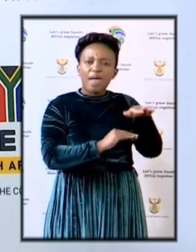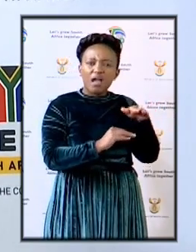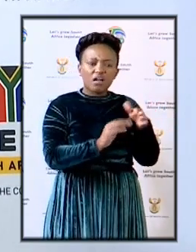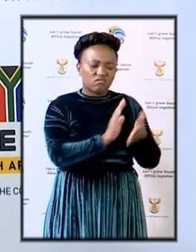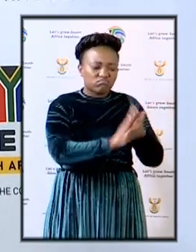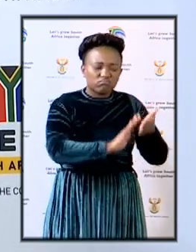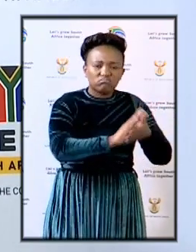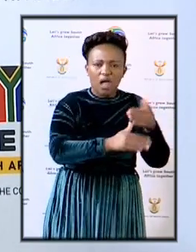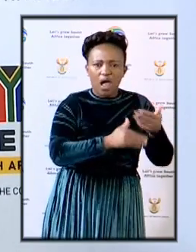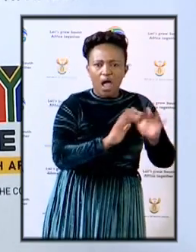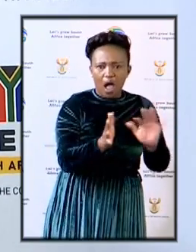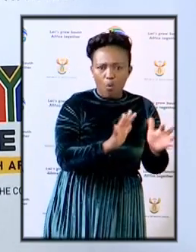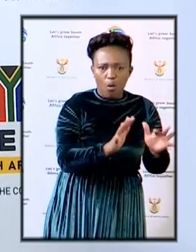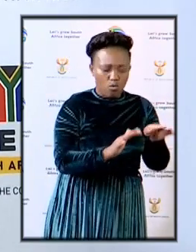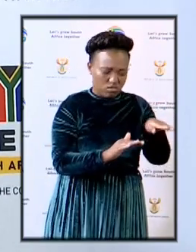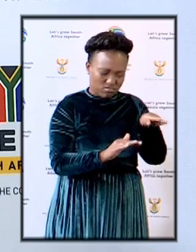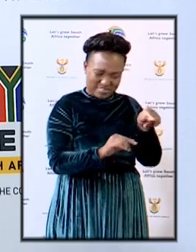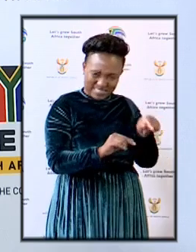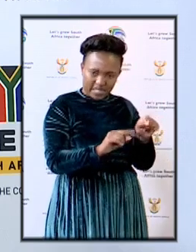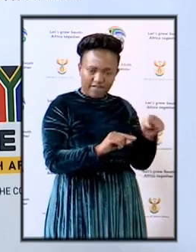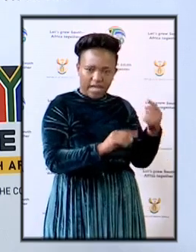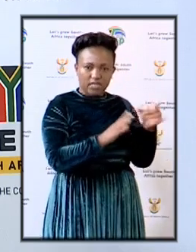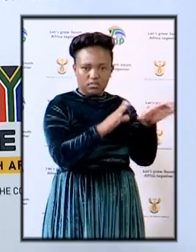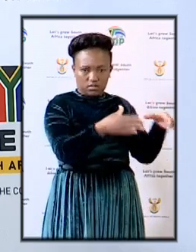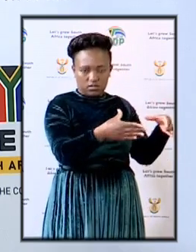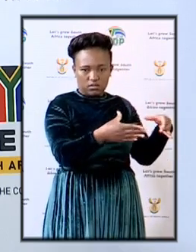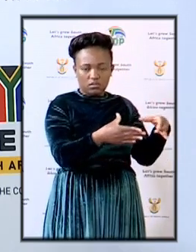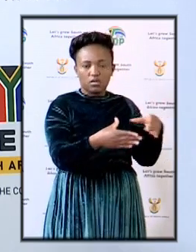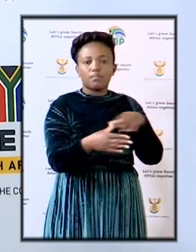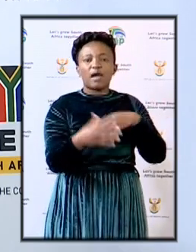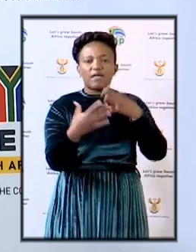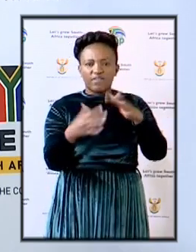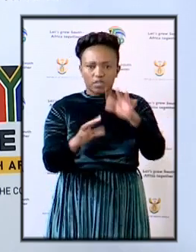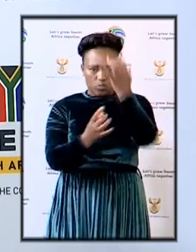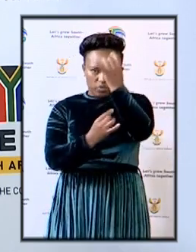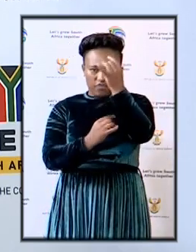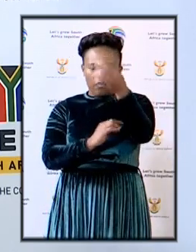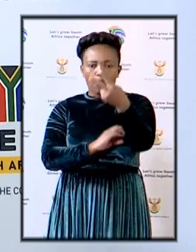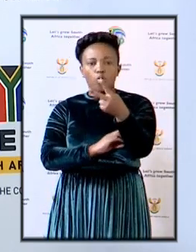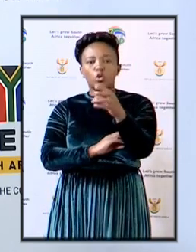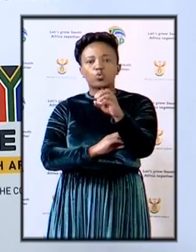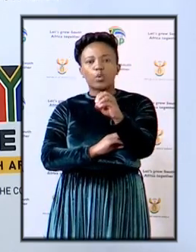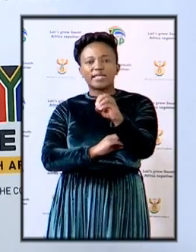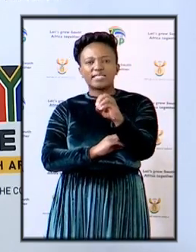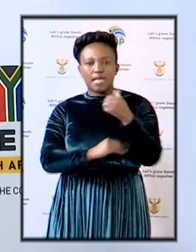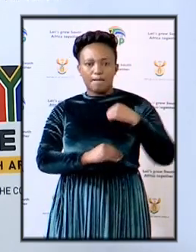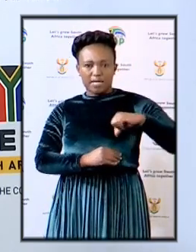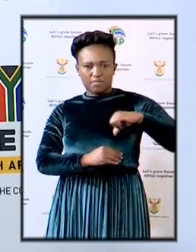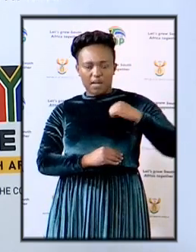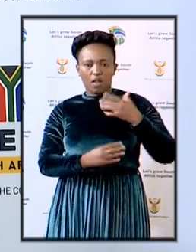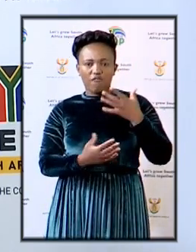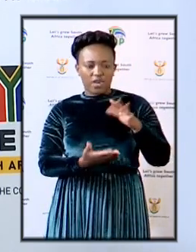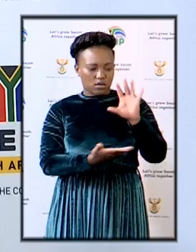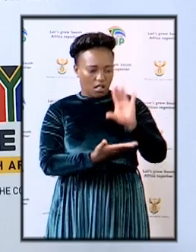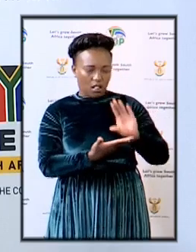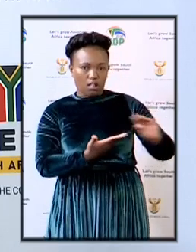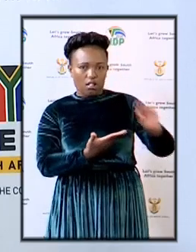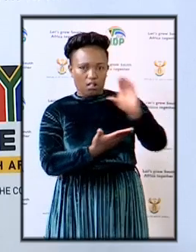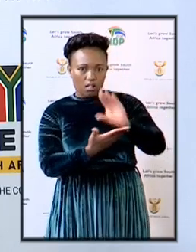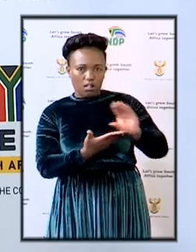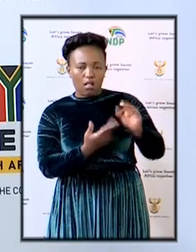I have indicated that there are 20 municipalities that shall have invested monies